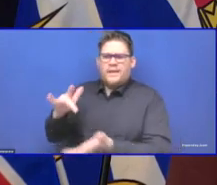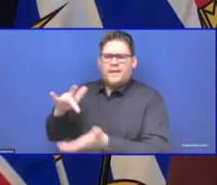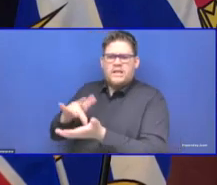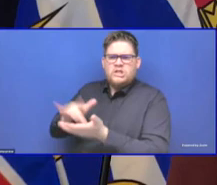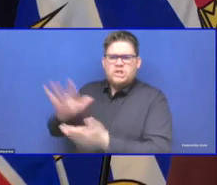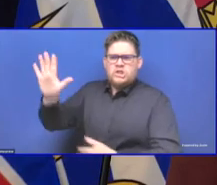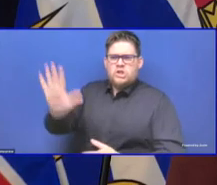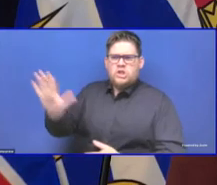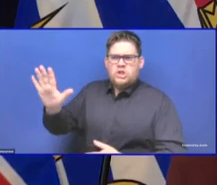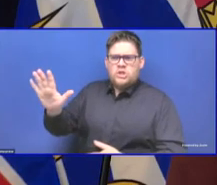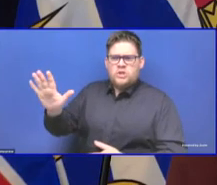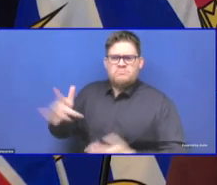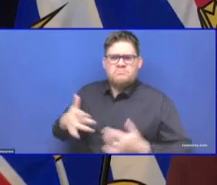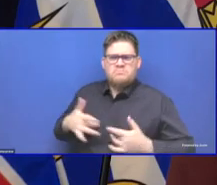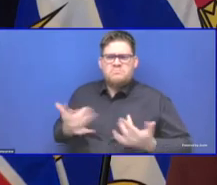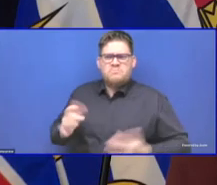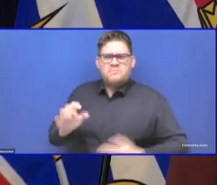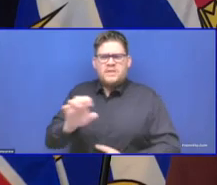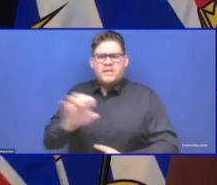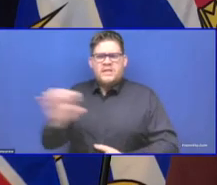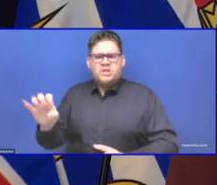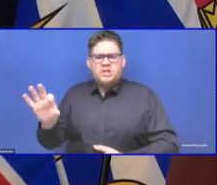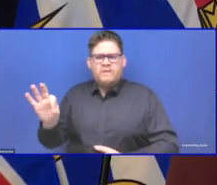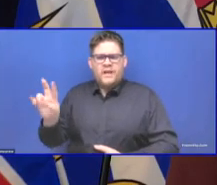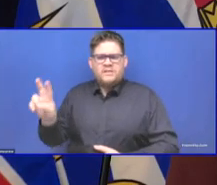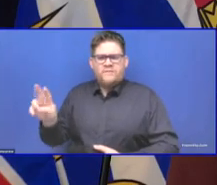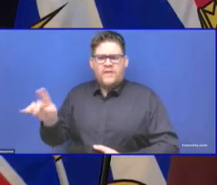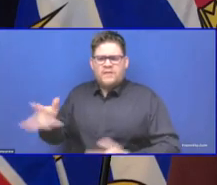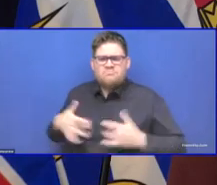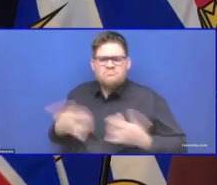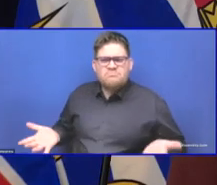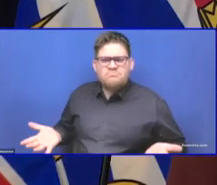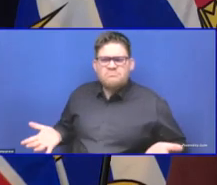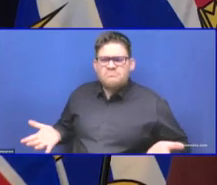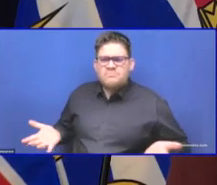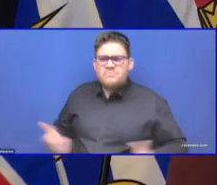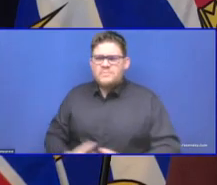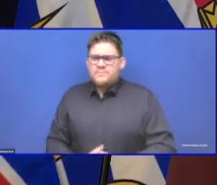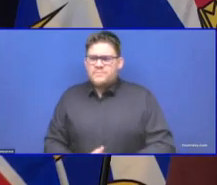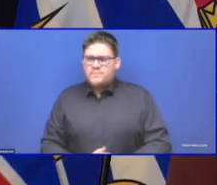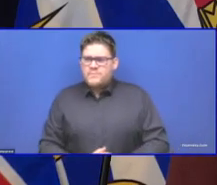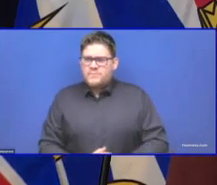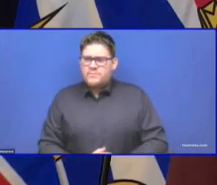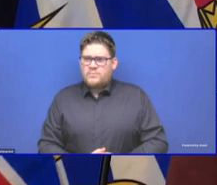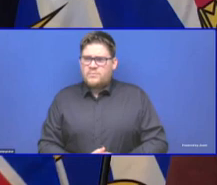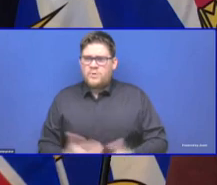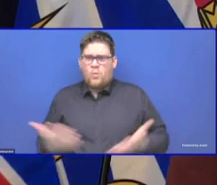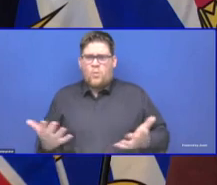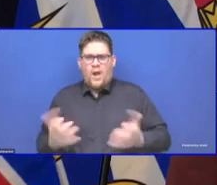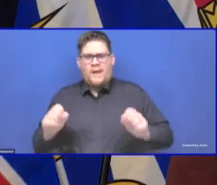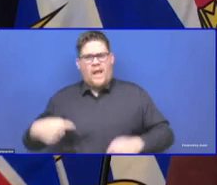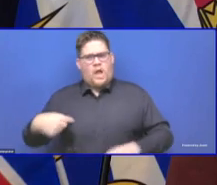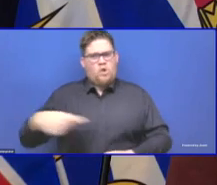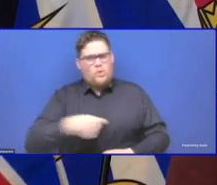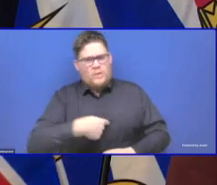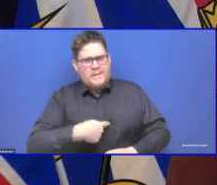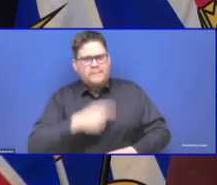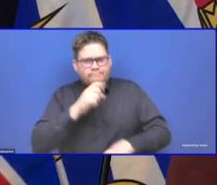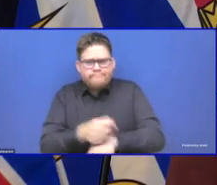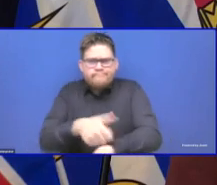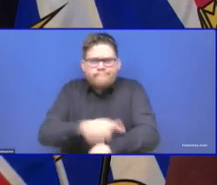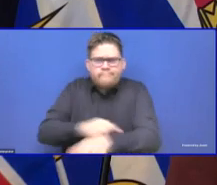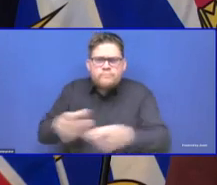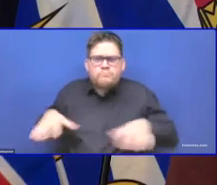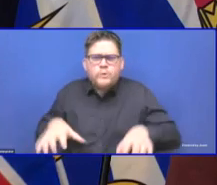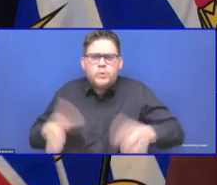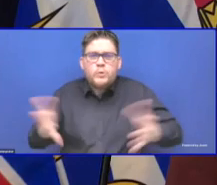particularly thinking of this ahead of, you know, trying to get kids in to be vaccinated in the five to 11 year old group. What more can be done to break down these barriers